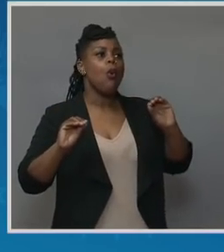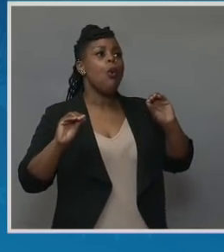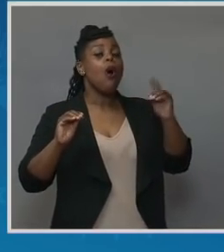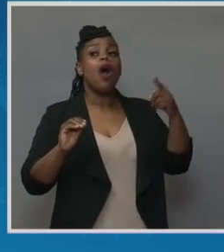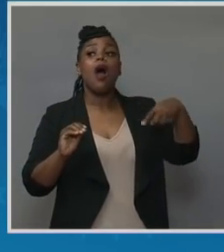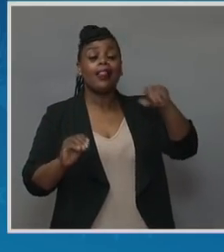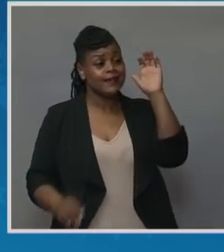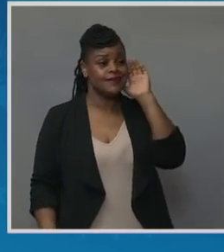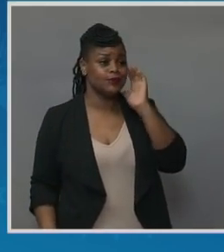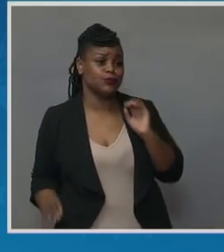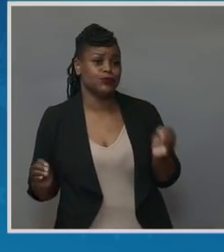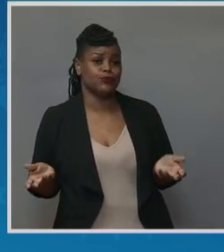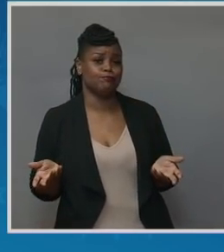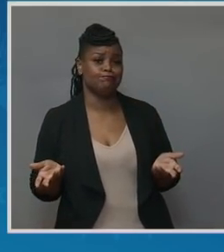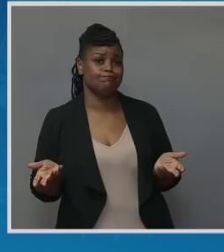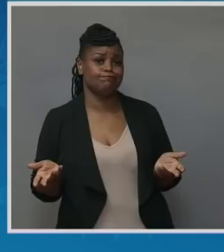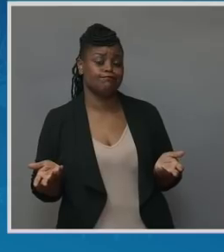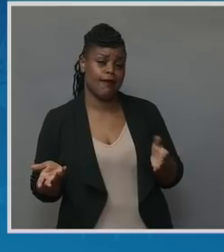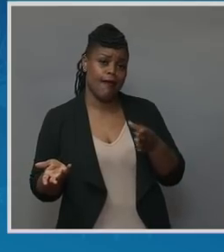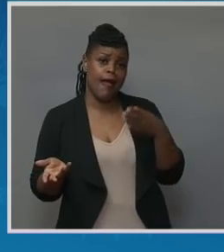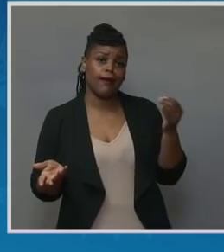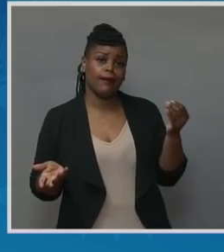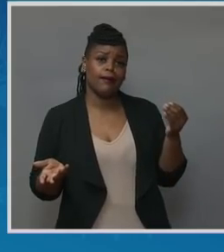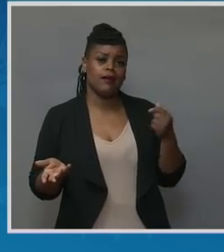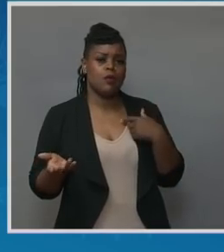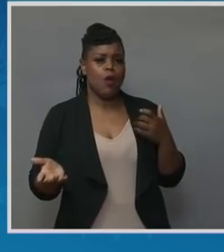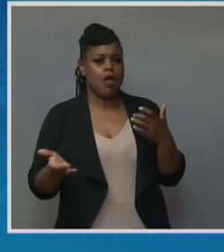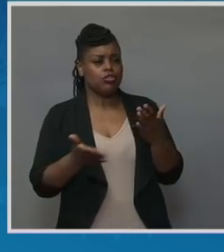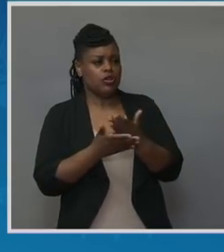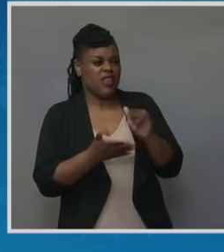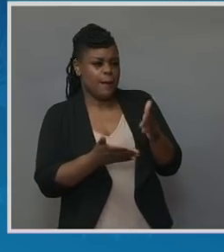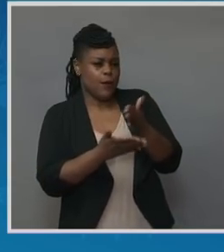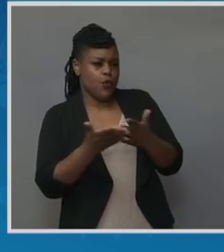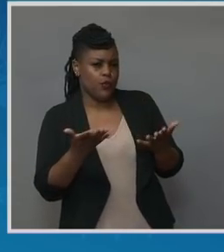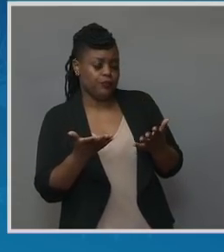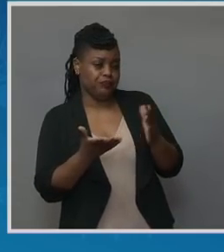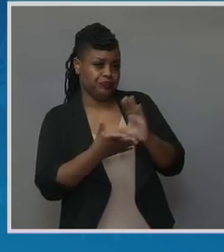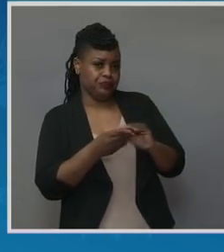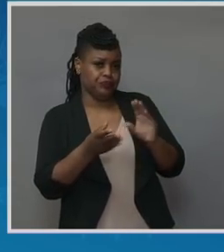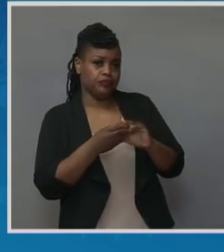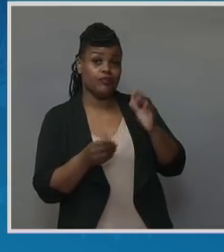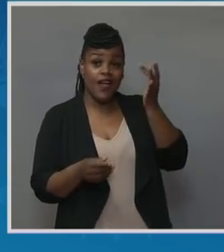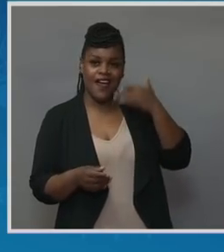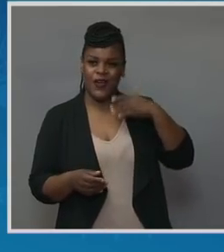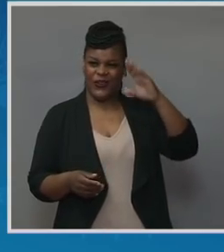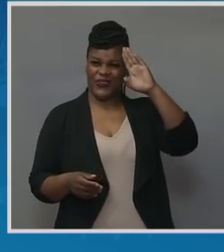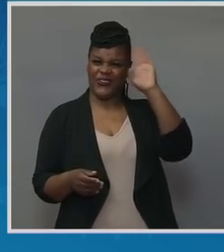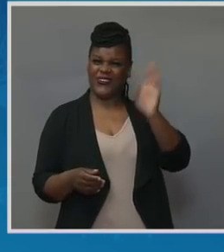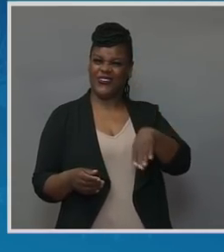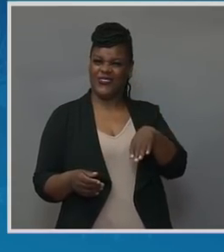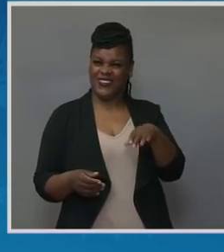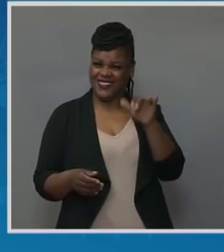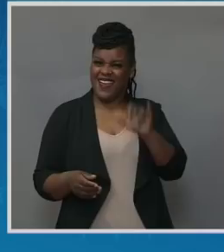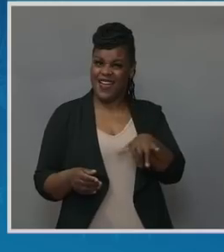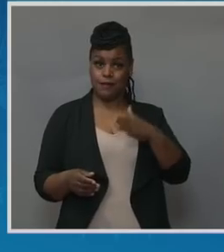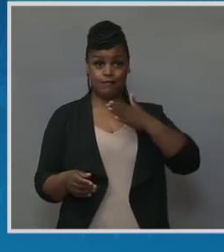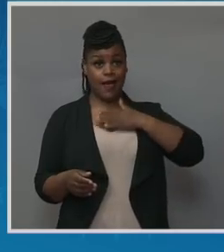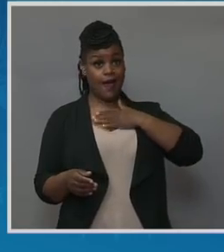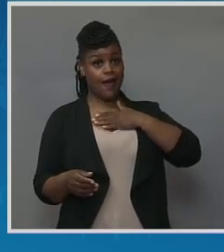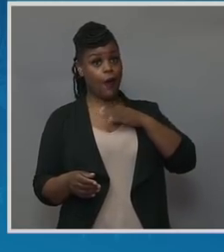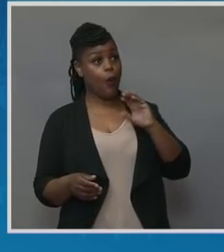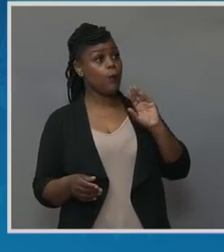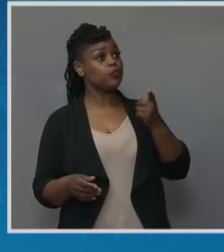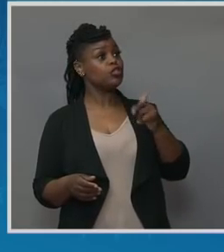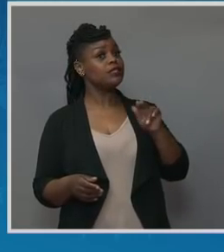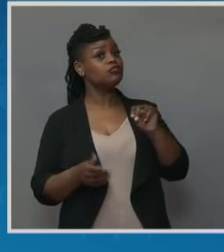listened to. And, you know, I wanted to share that part of my story because I know that if that OB-GYN did not listen to me,